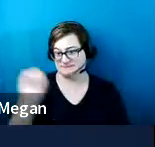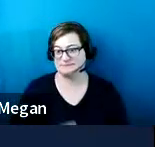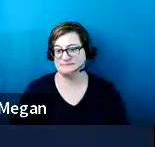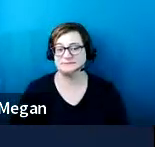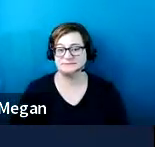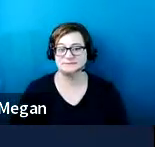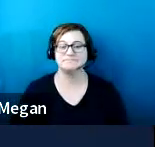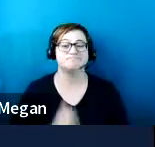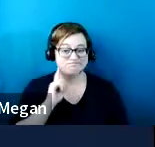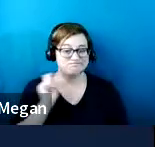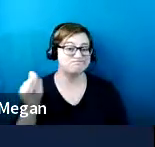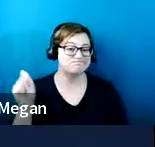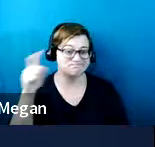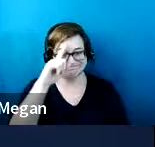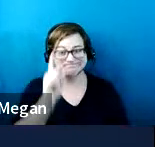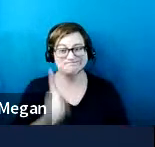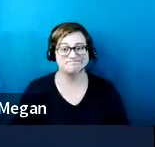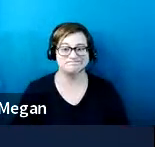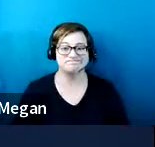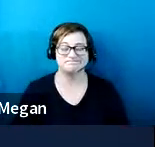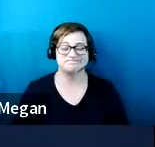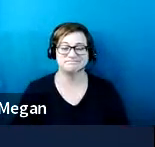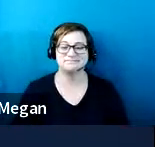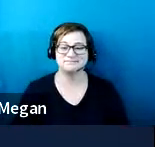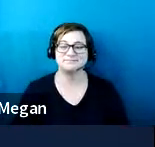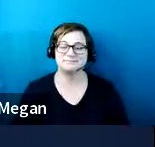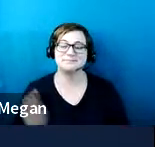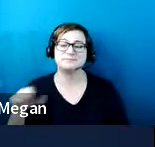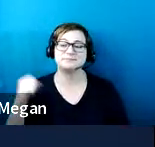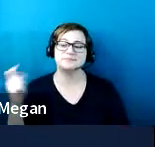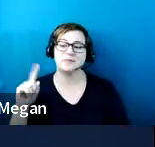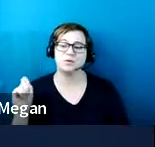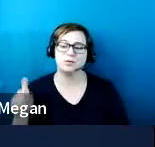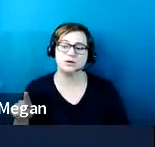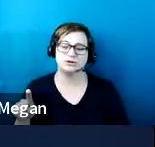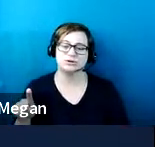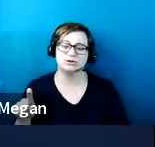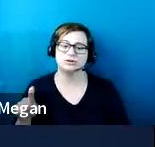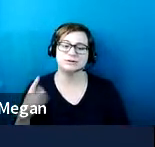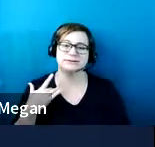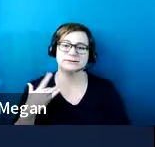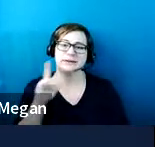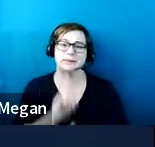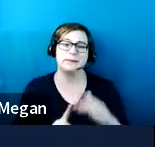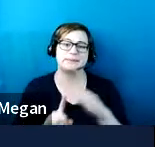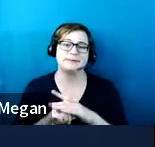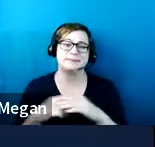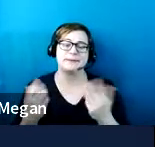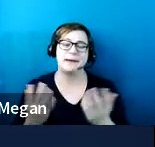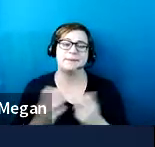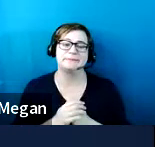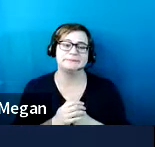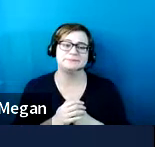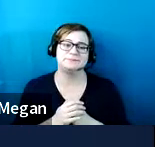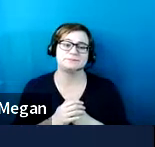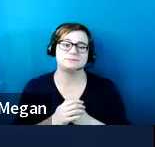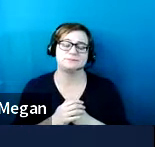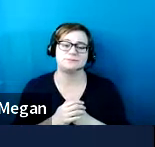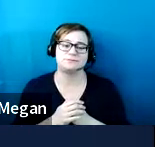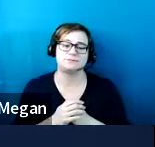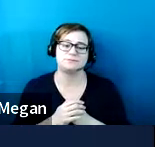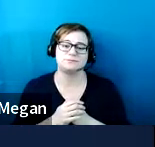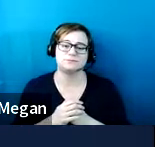Yep. All right. So one other question that we get all the time is if you have or need